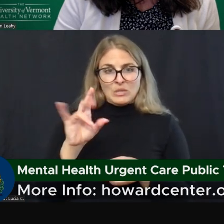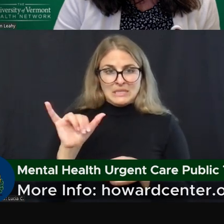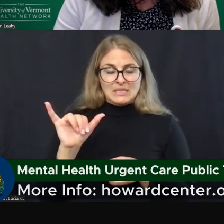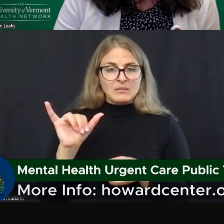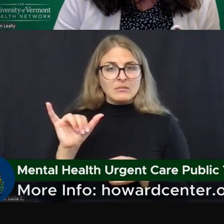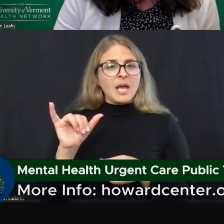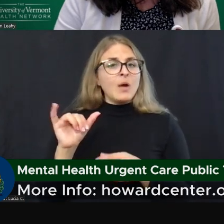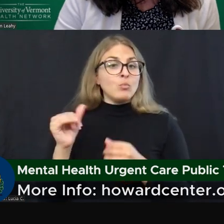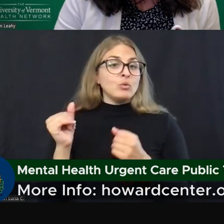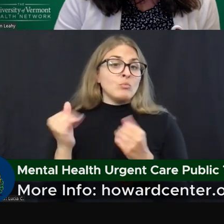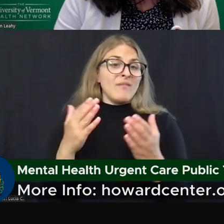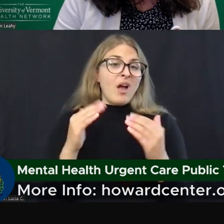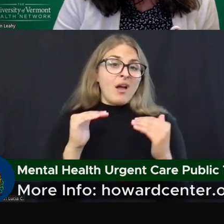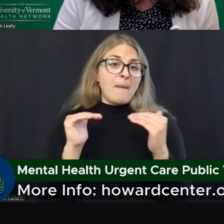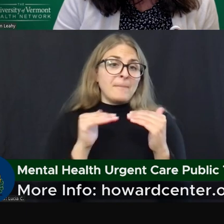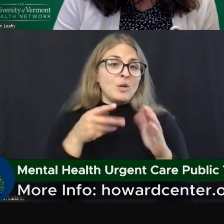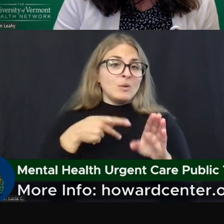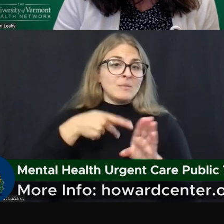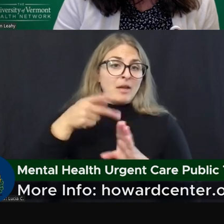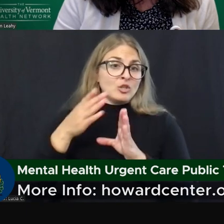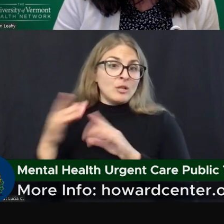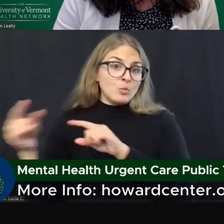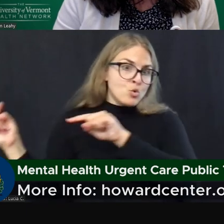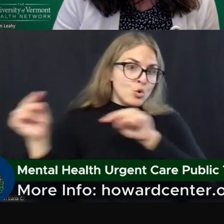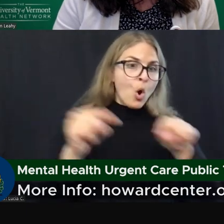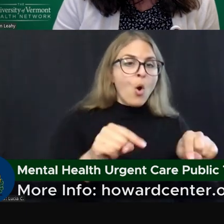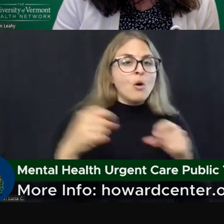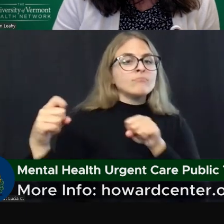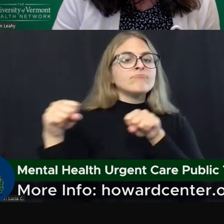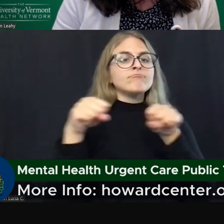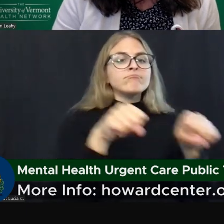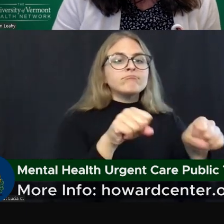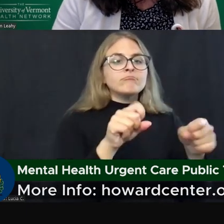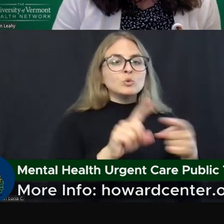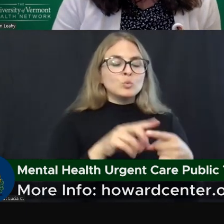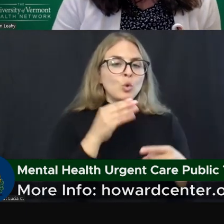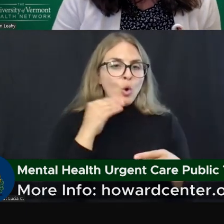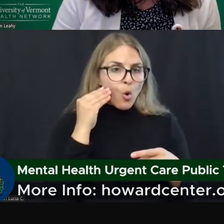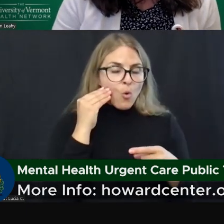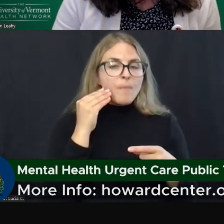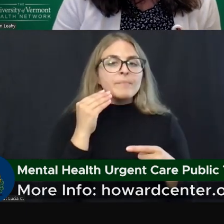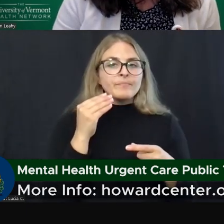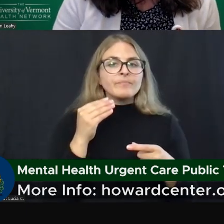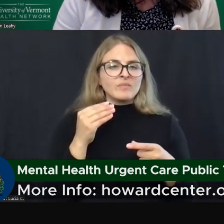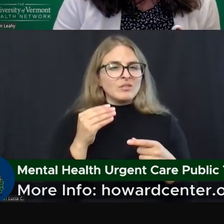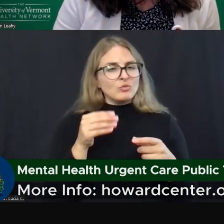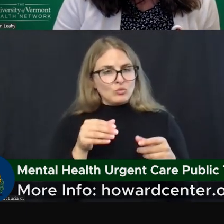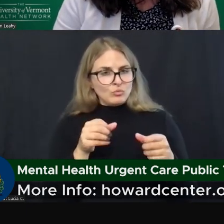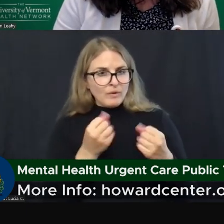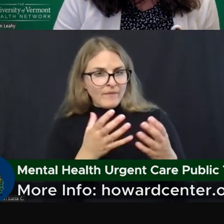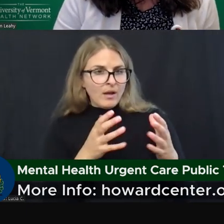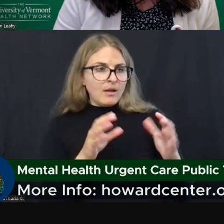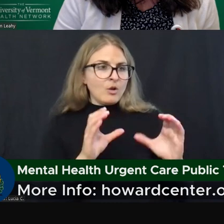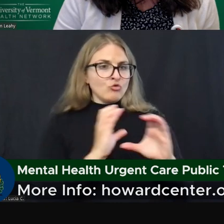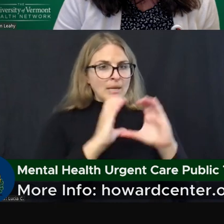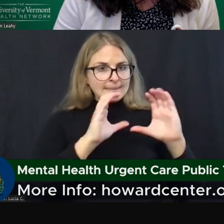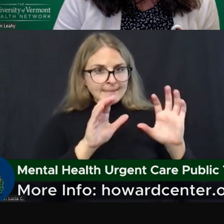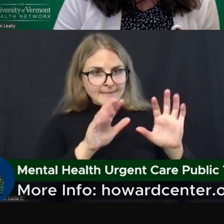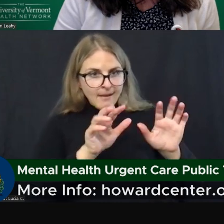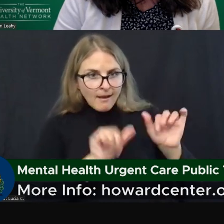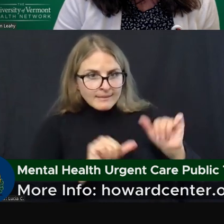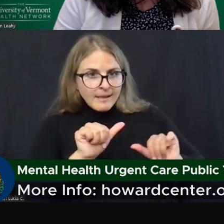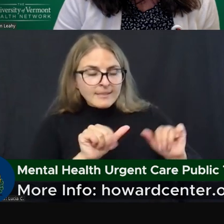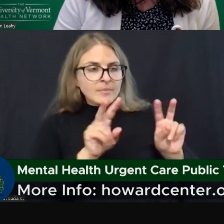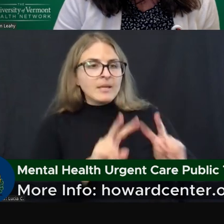who can co-respond to someone's home or another location in our community to provide a crisis assessment and plan. But if